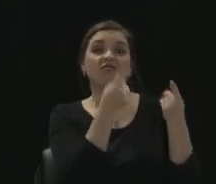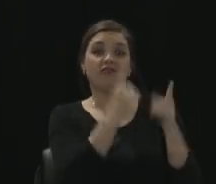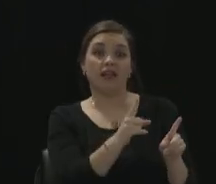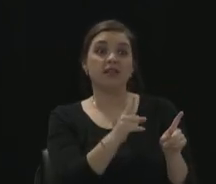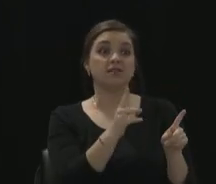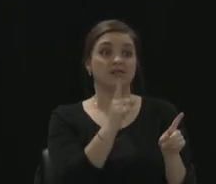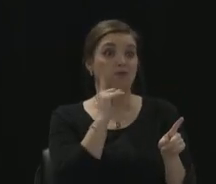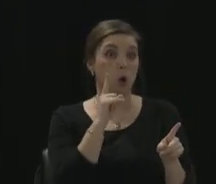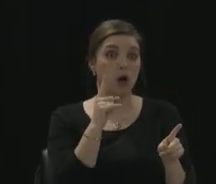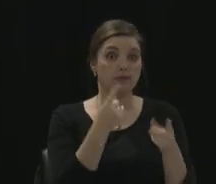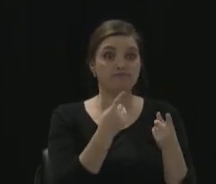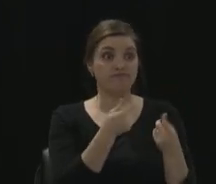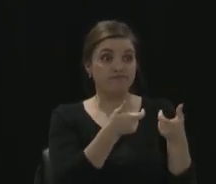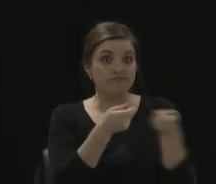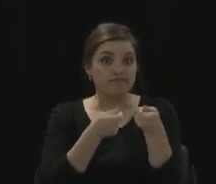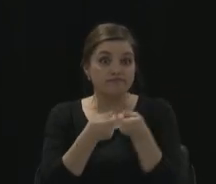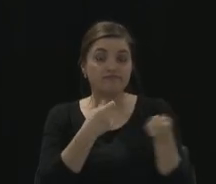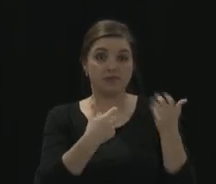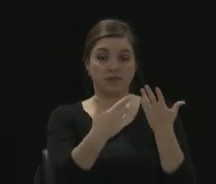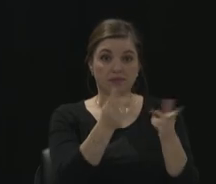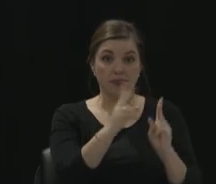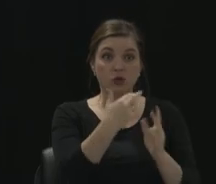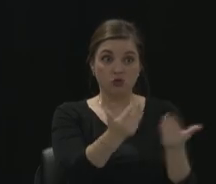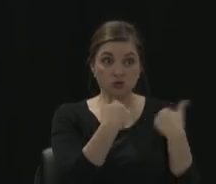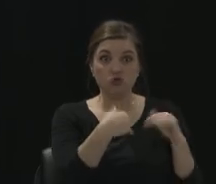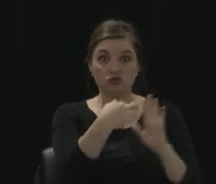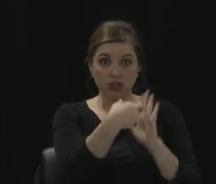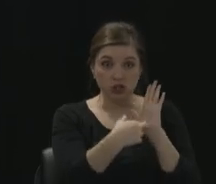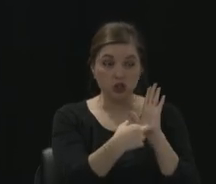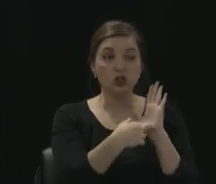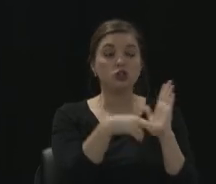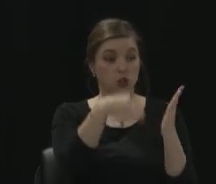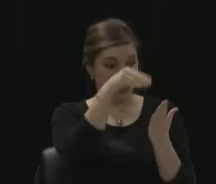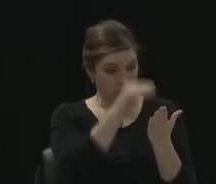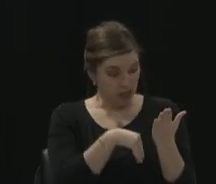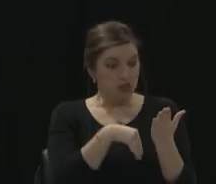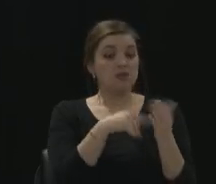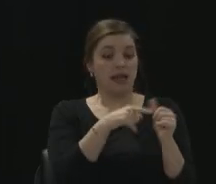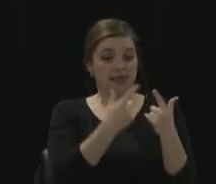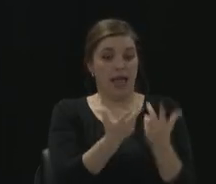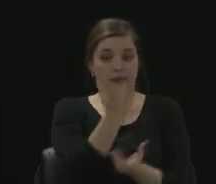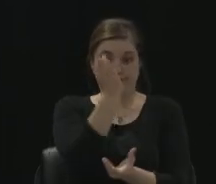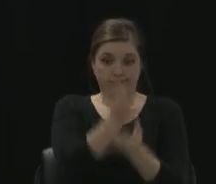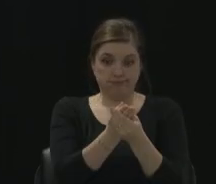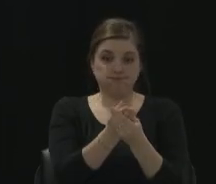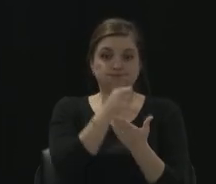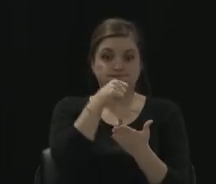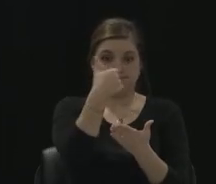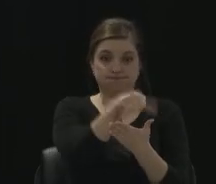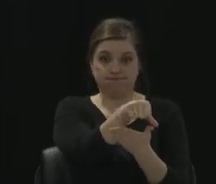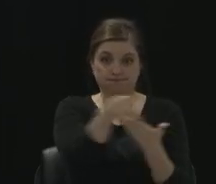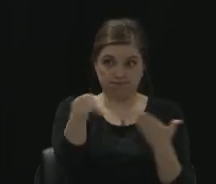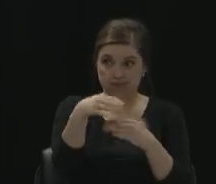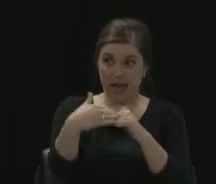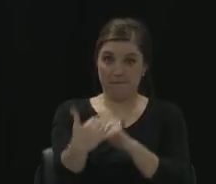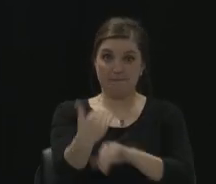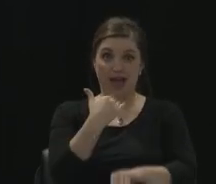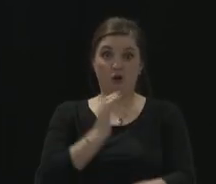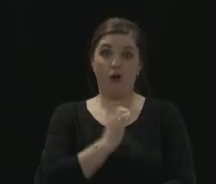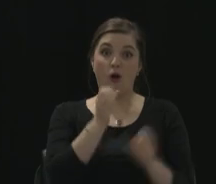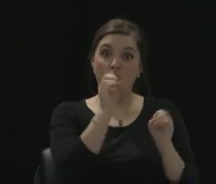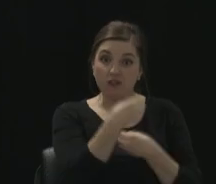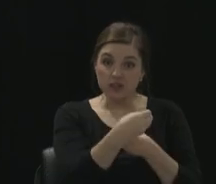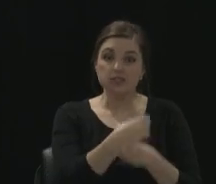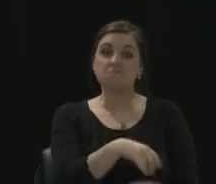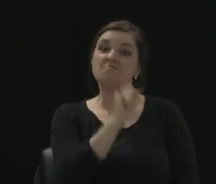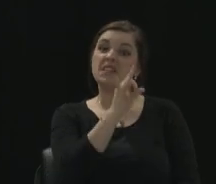us how to do the forms. And then they seal them in a form and deliver them right to our office. Or if you're downtown, you can come